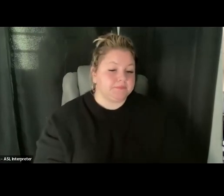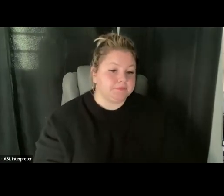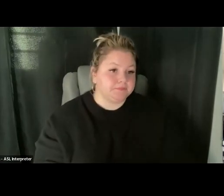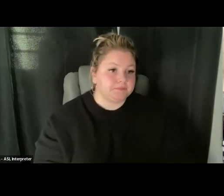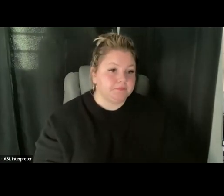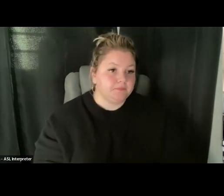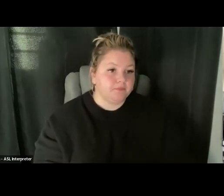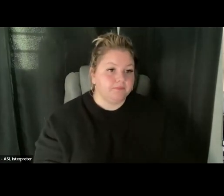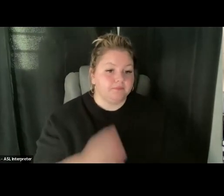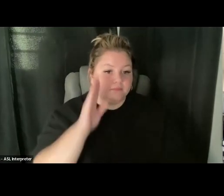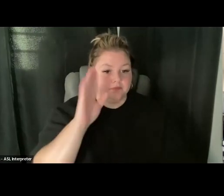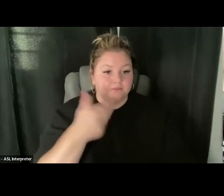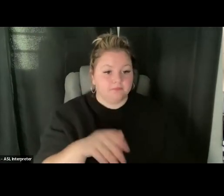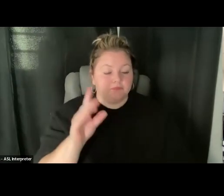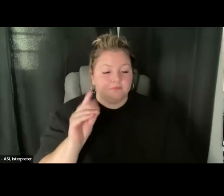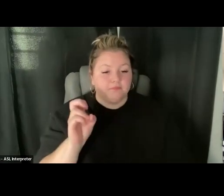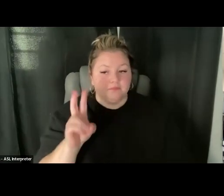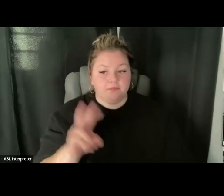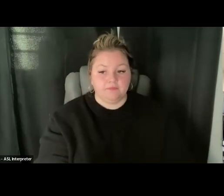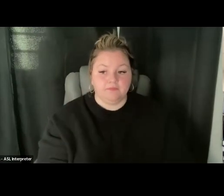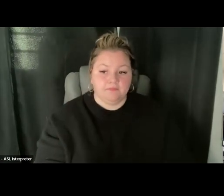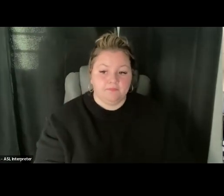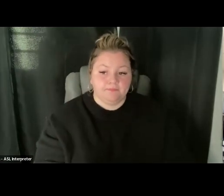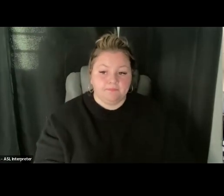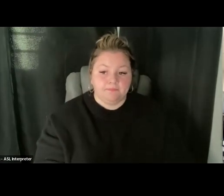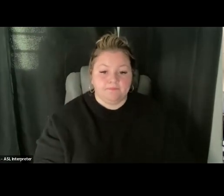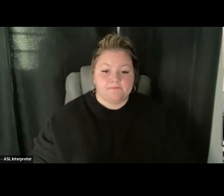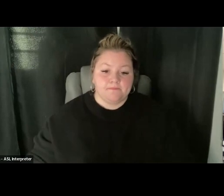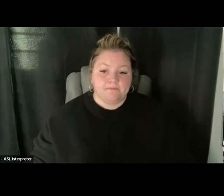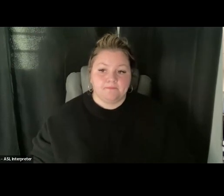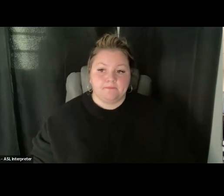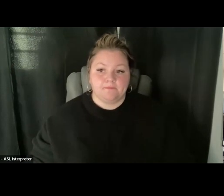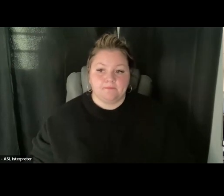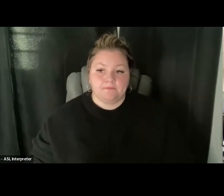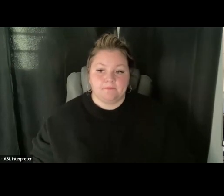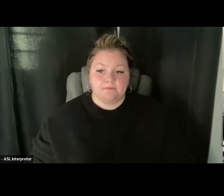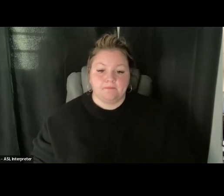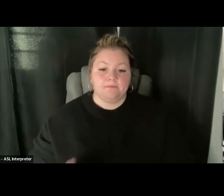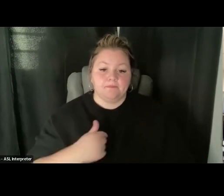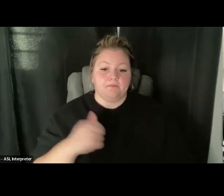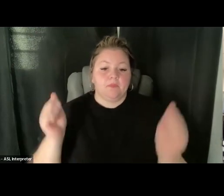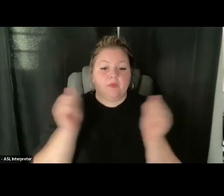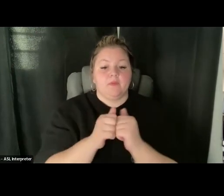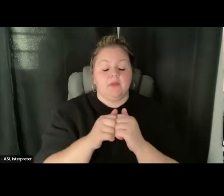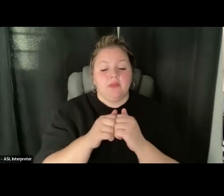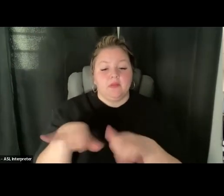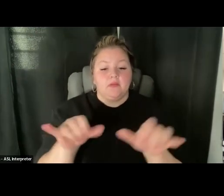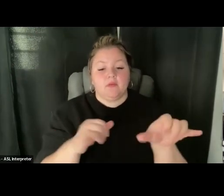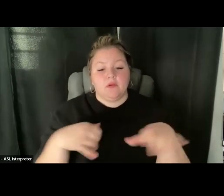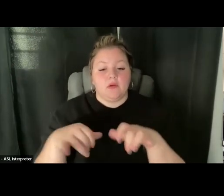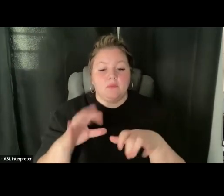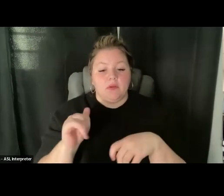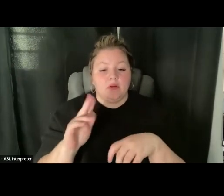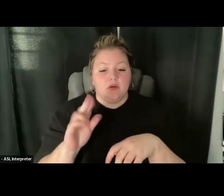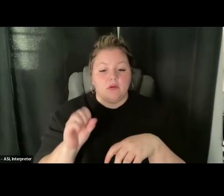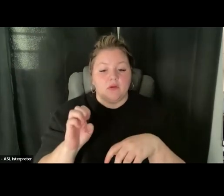Like I said, my name is Dev Chatterjee. I am with Common Cause Massachusetts. We are the Massachusetts